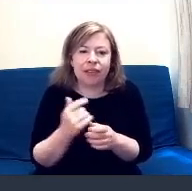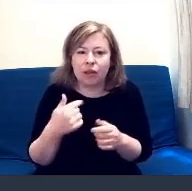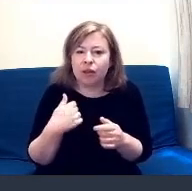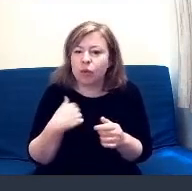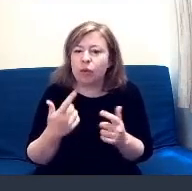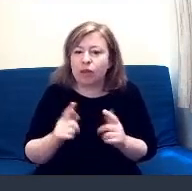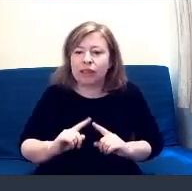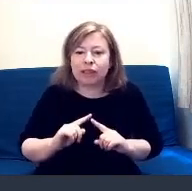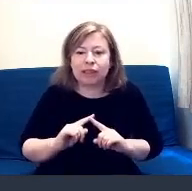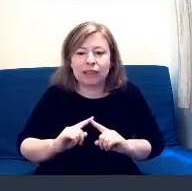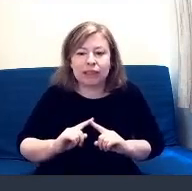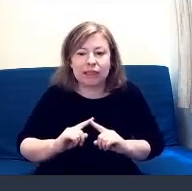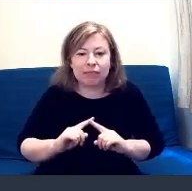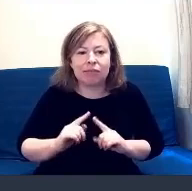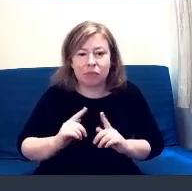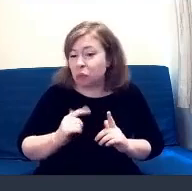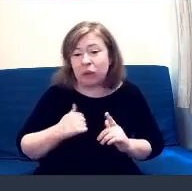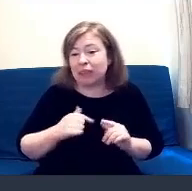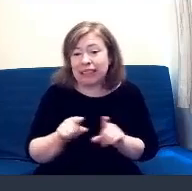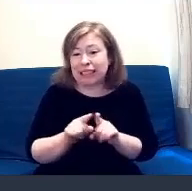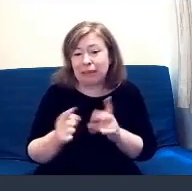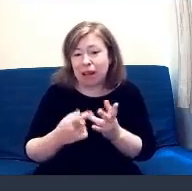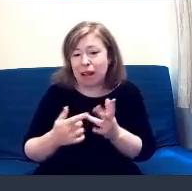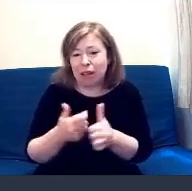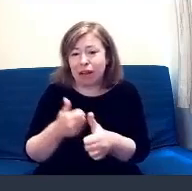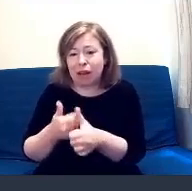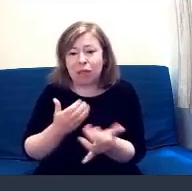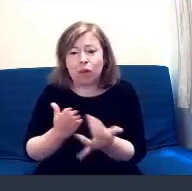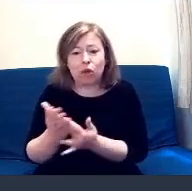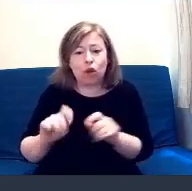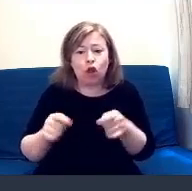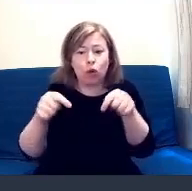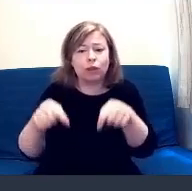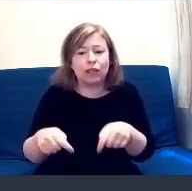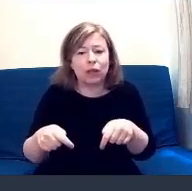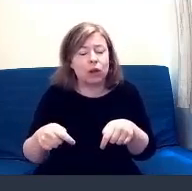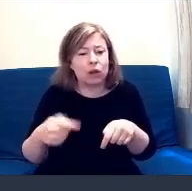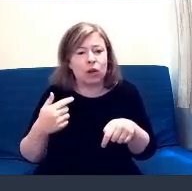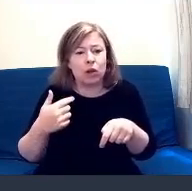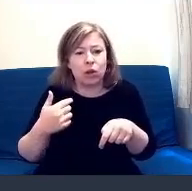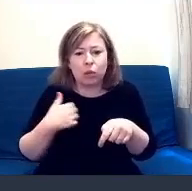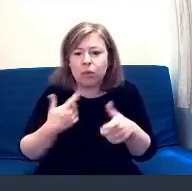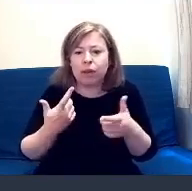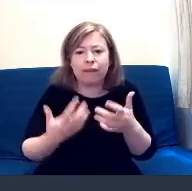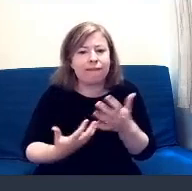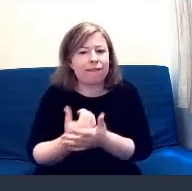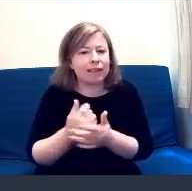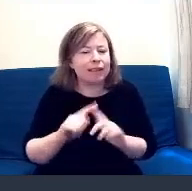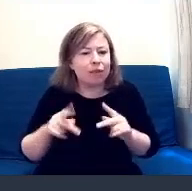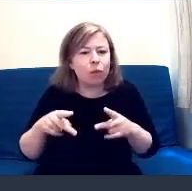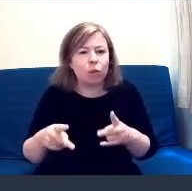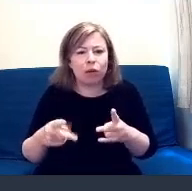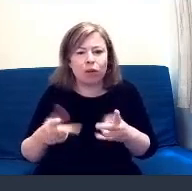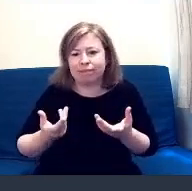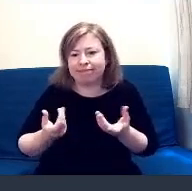deliver a lockdown. So, we're finding ways of actually delivering the training for this, for live webinar. We're still